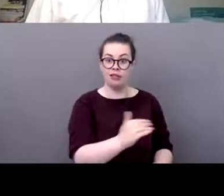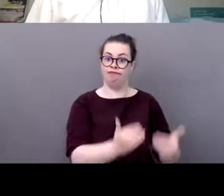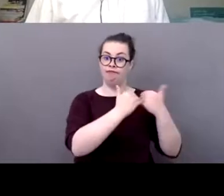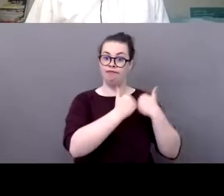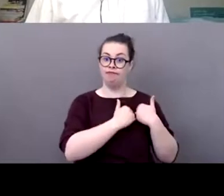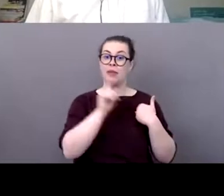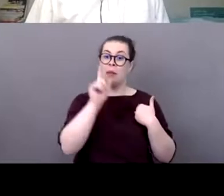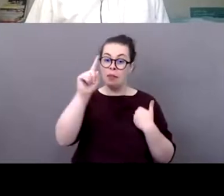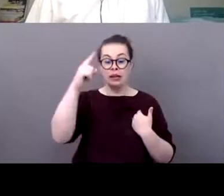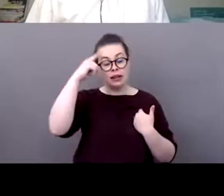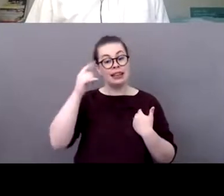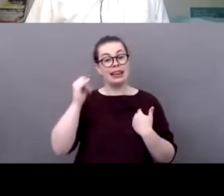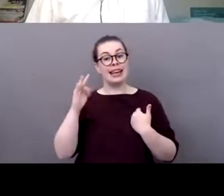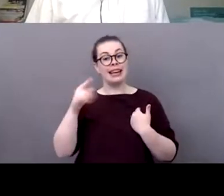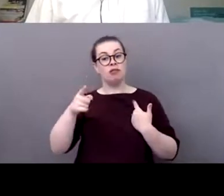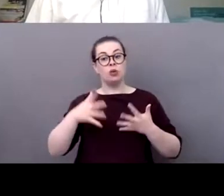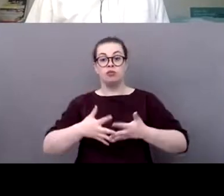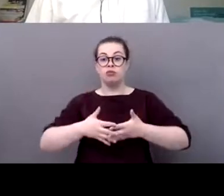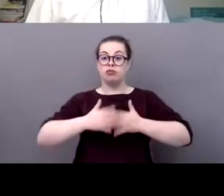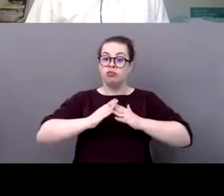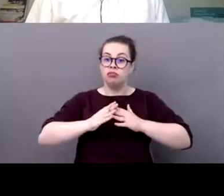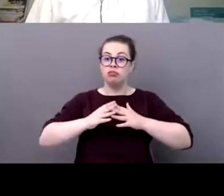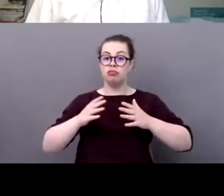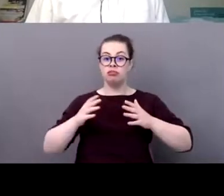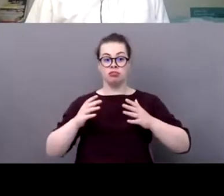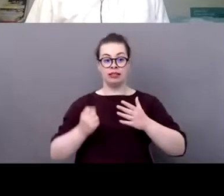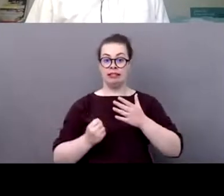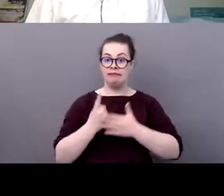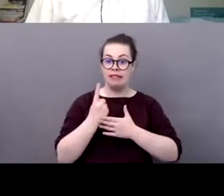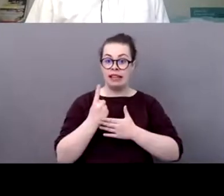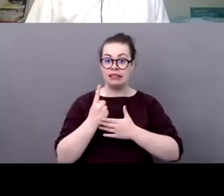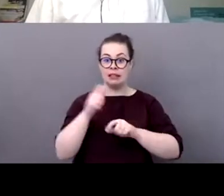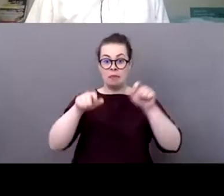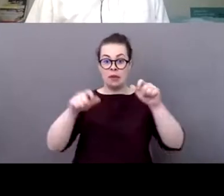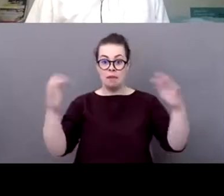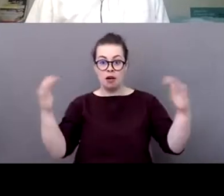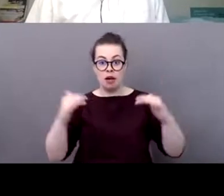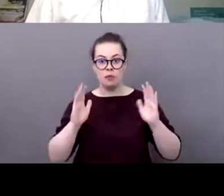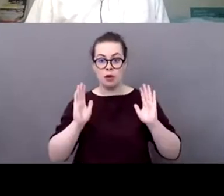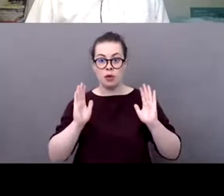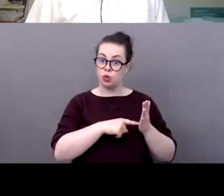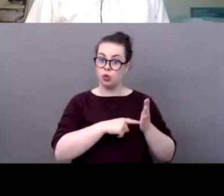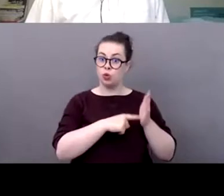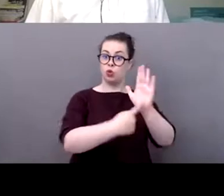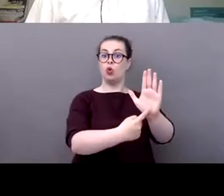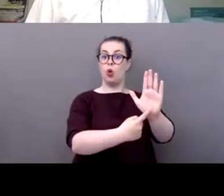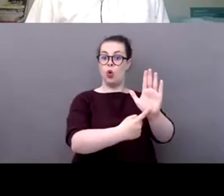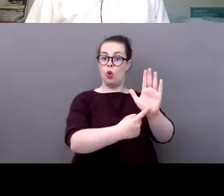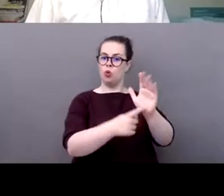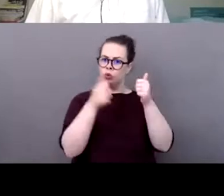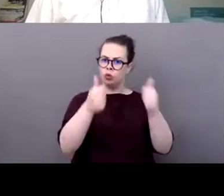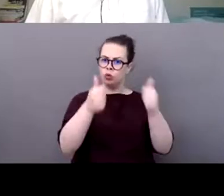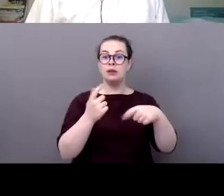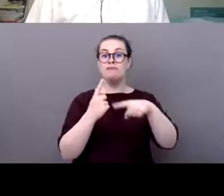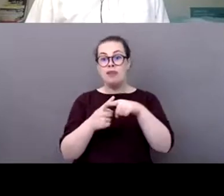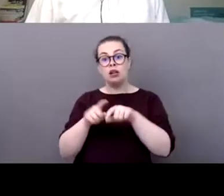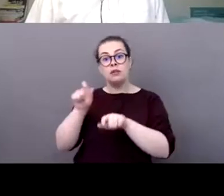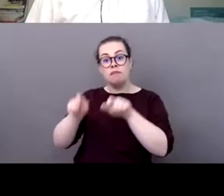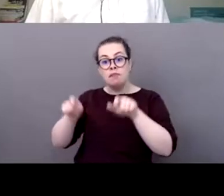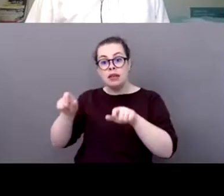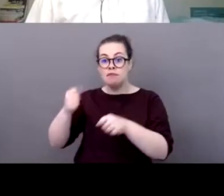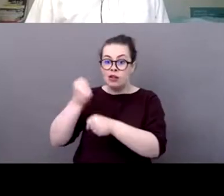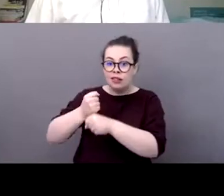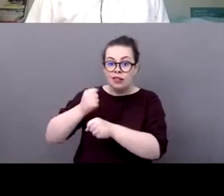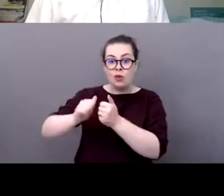the positive and and then involving the athletes because athletes also is just are users